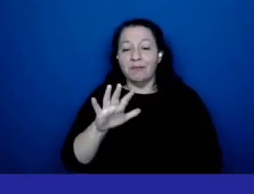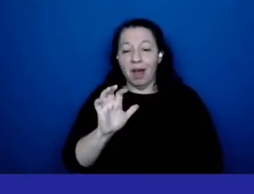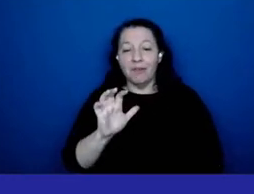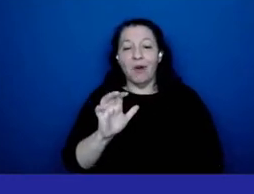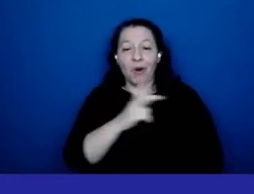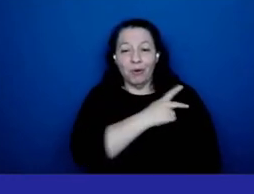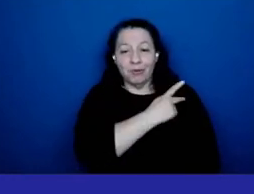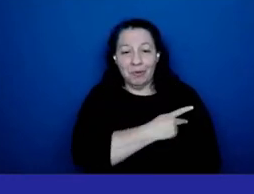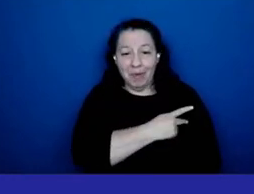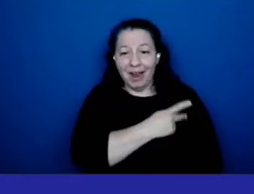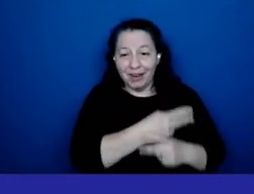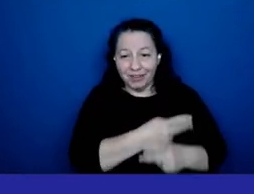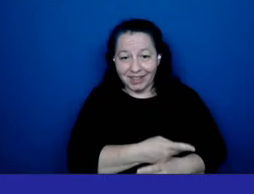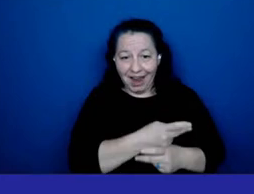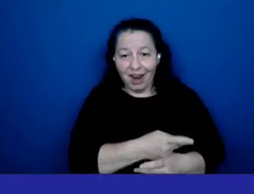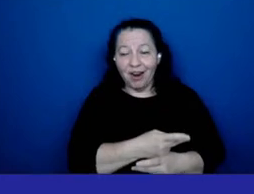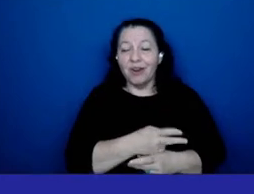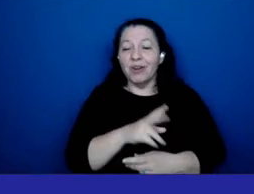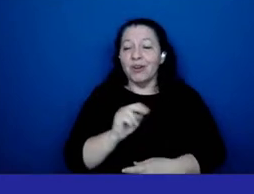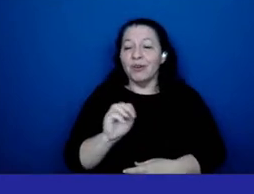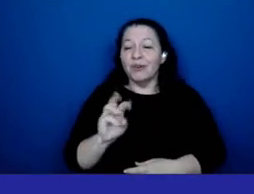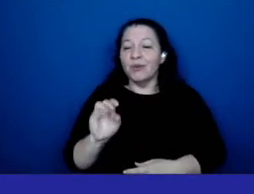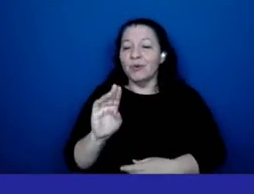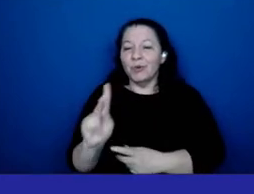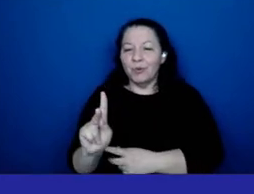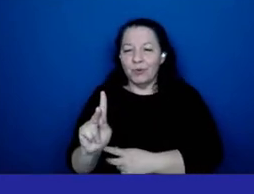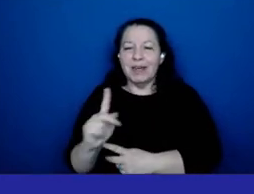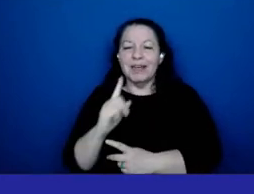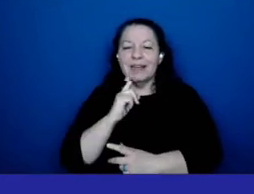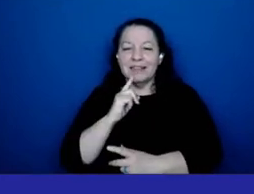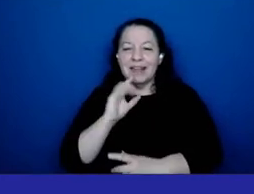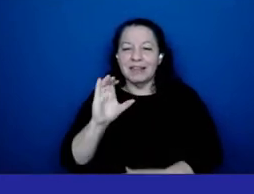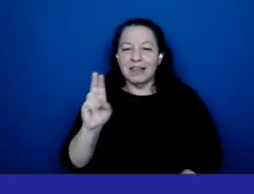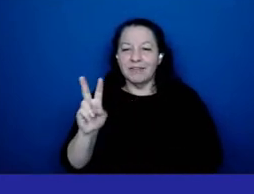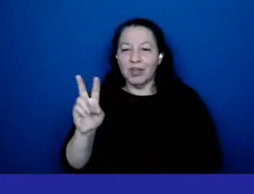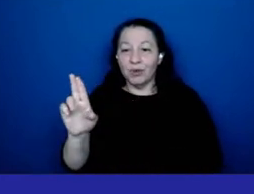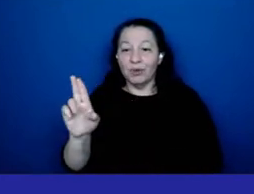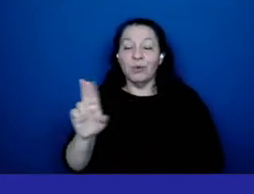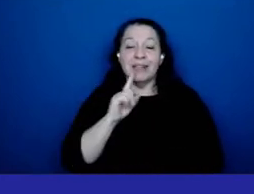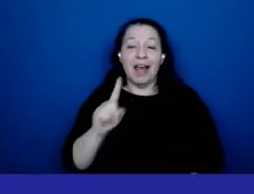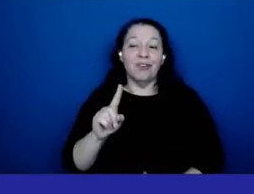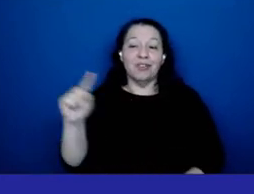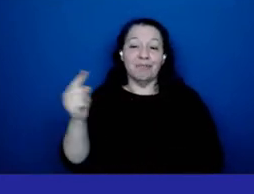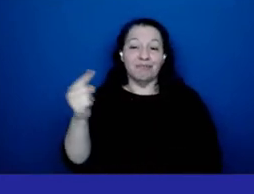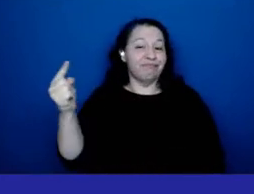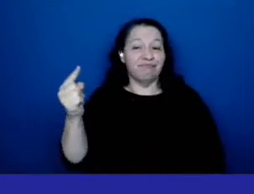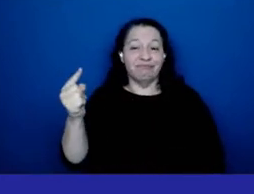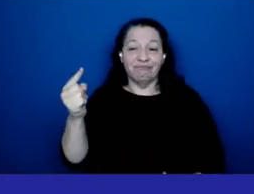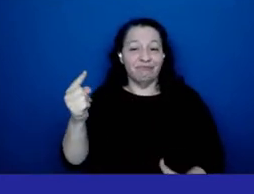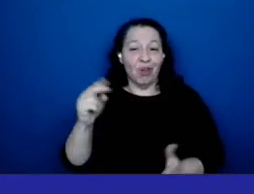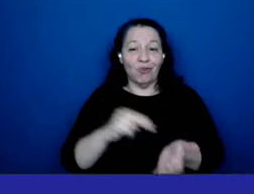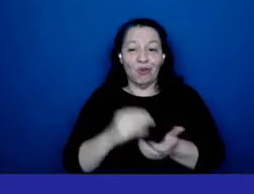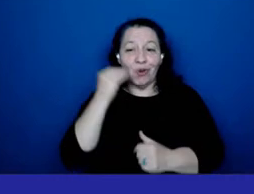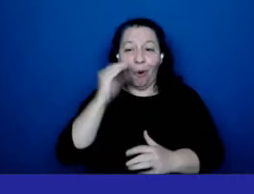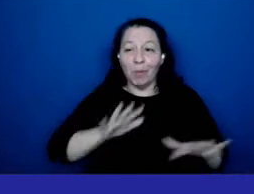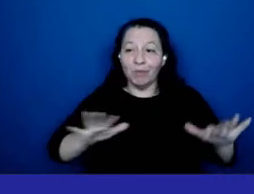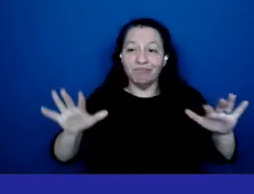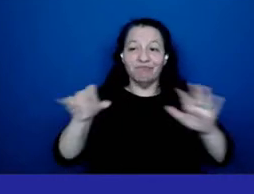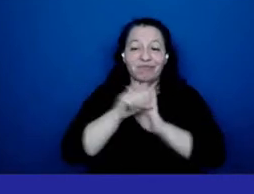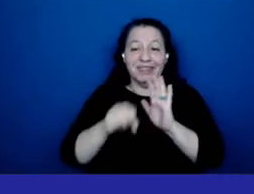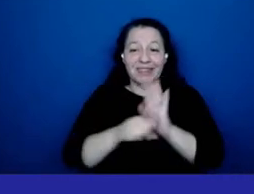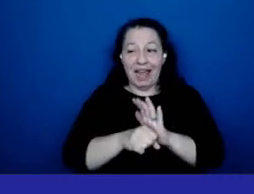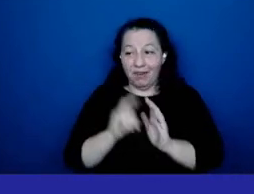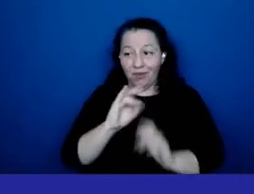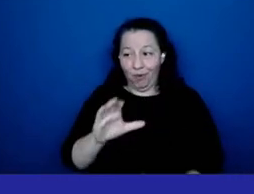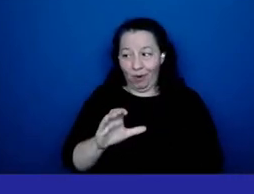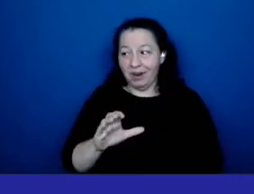ranked uh seaview as the number one nursing home in new york state that's in the entire state uh